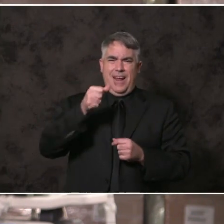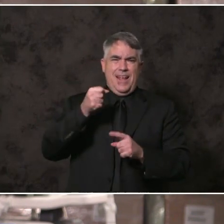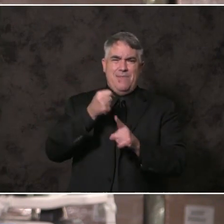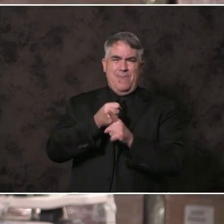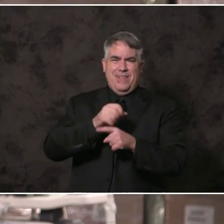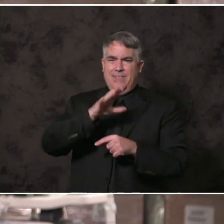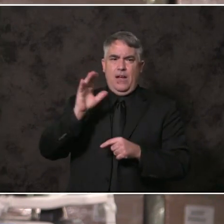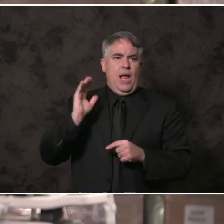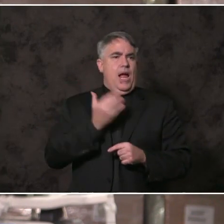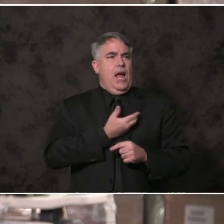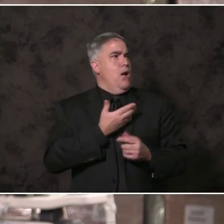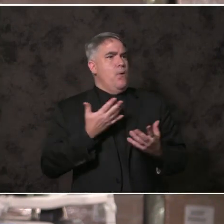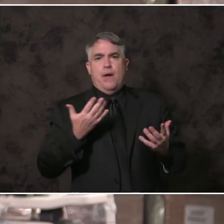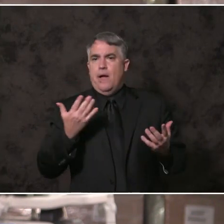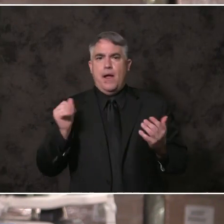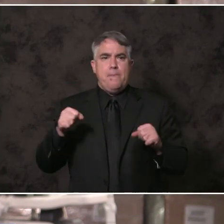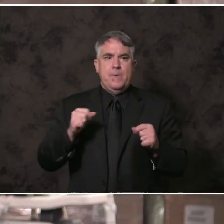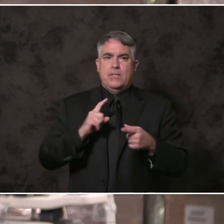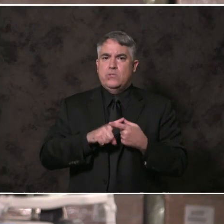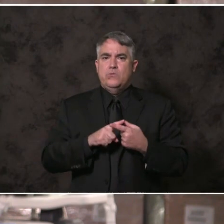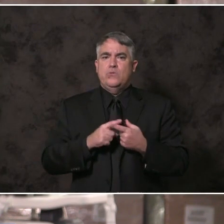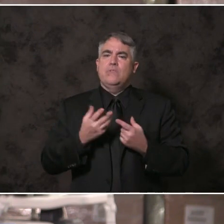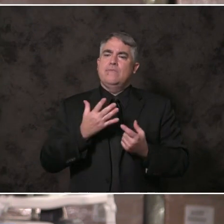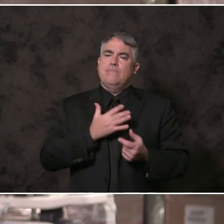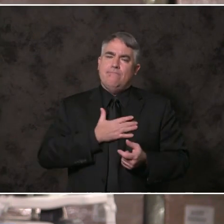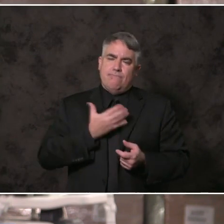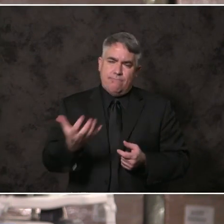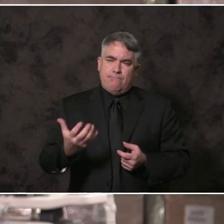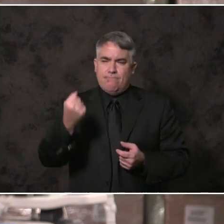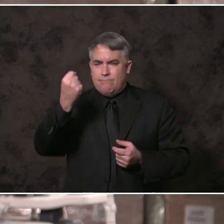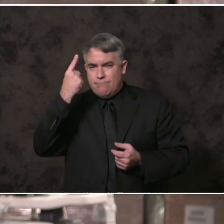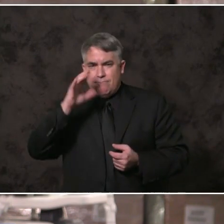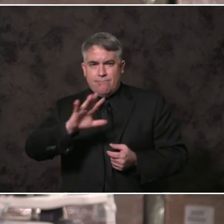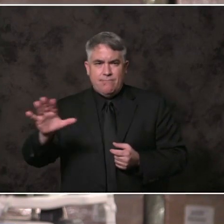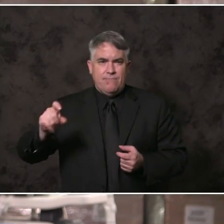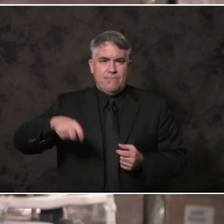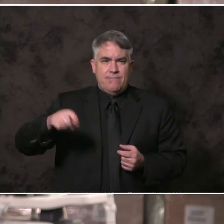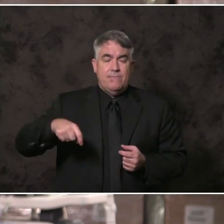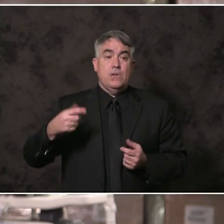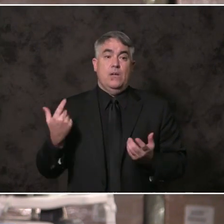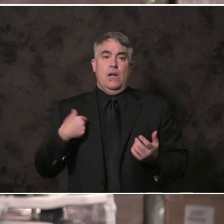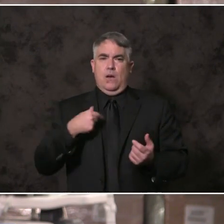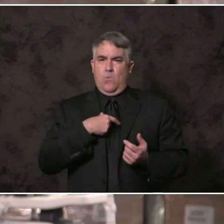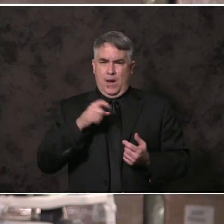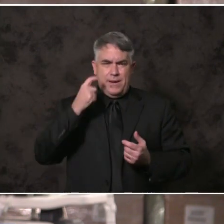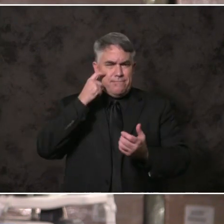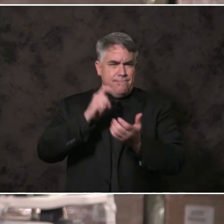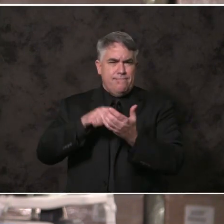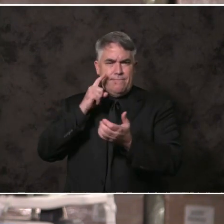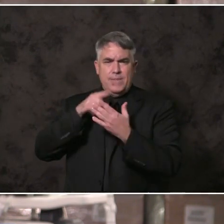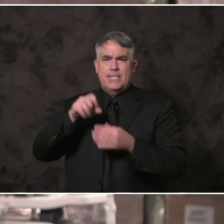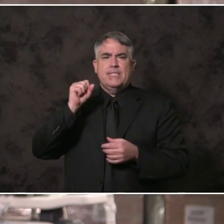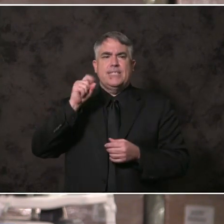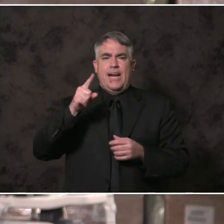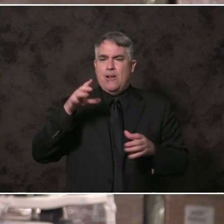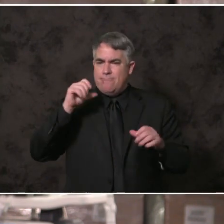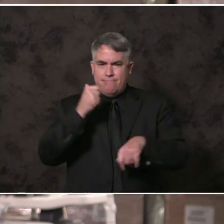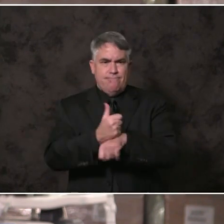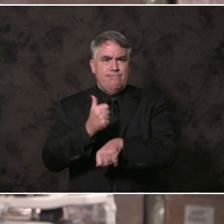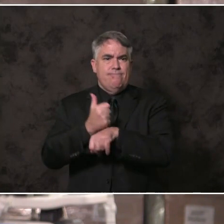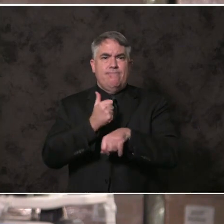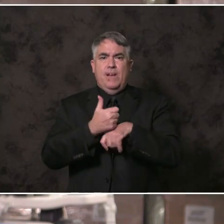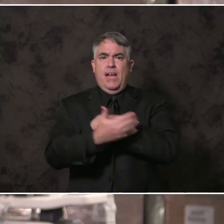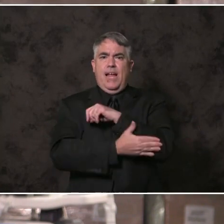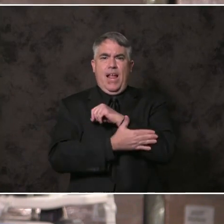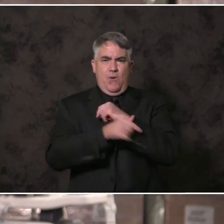empathy and compassion. Two years ago, I saw San Diego come together. A county building, state funding,